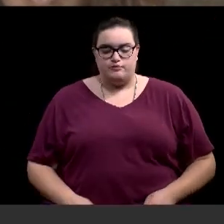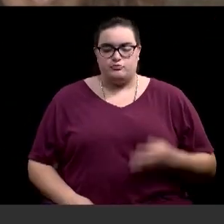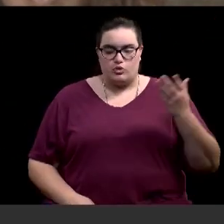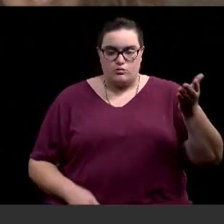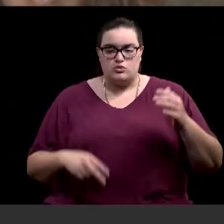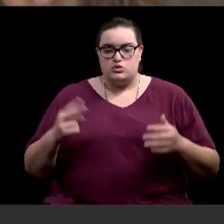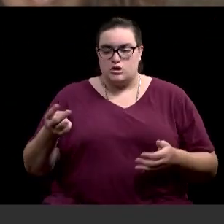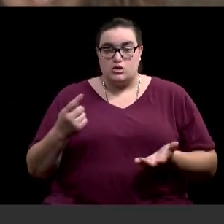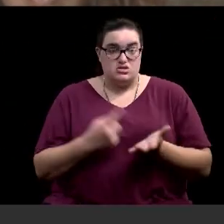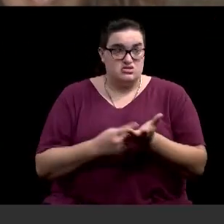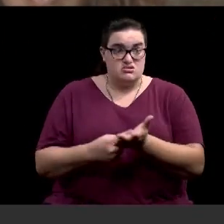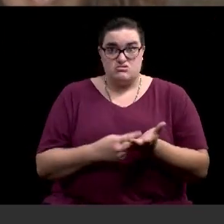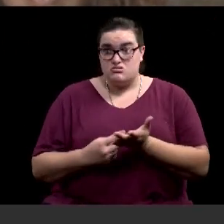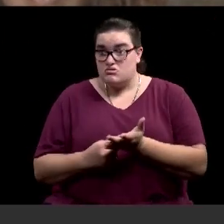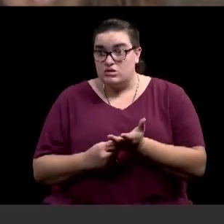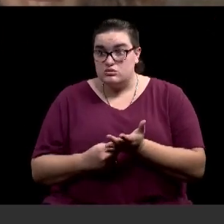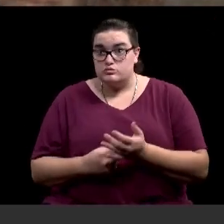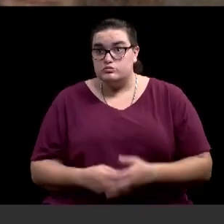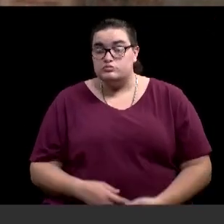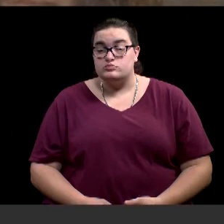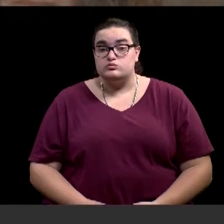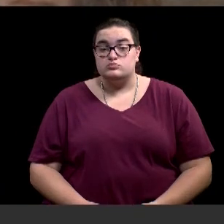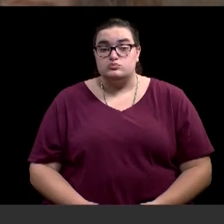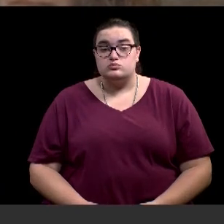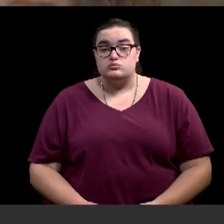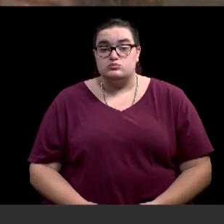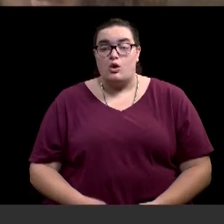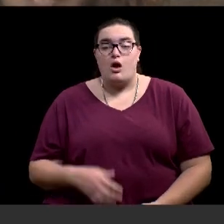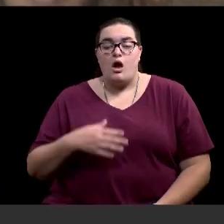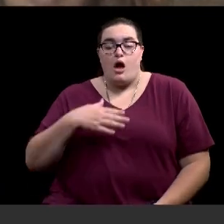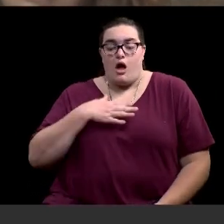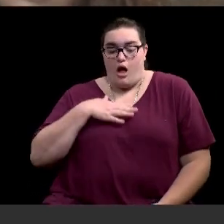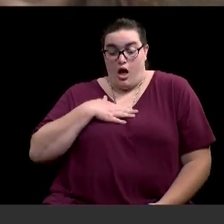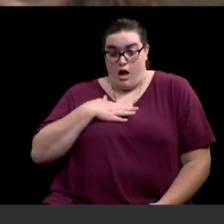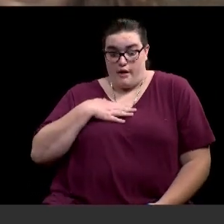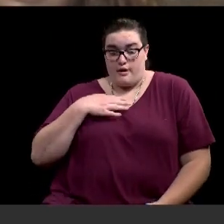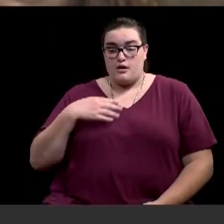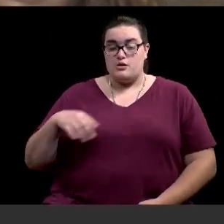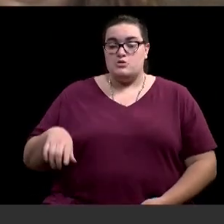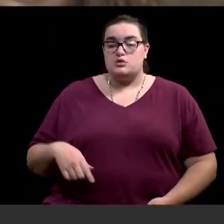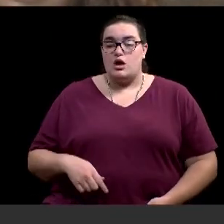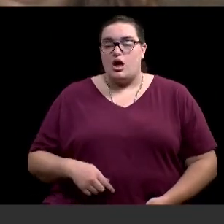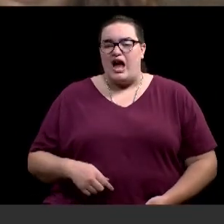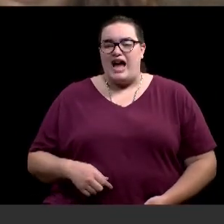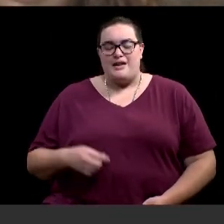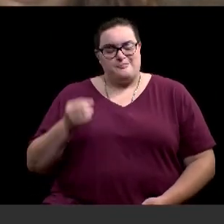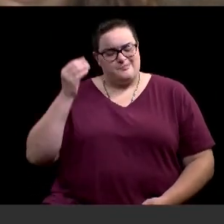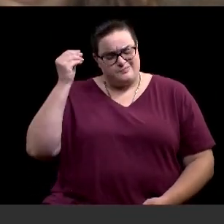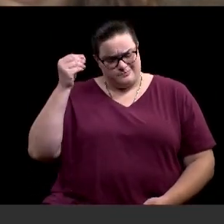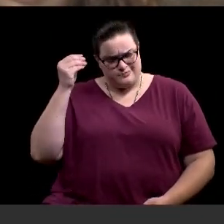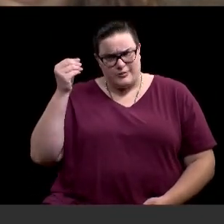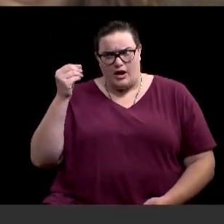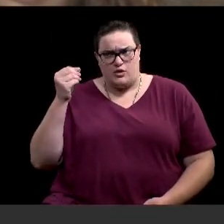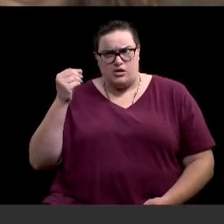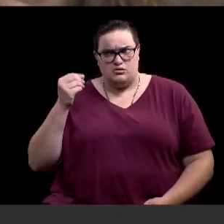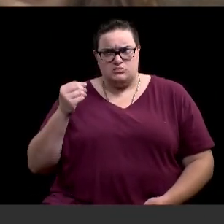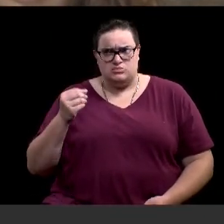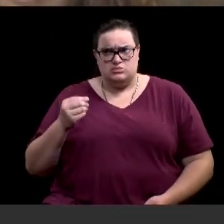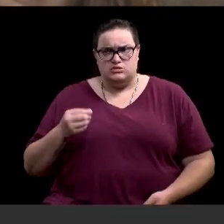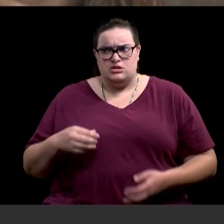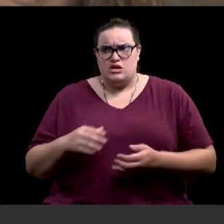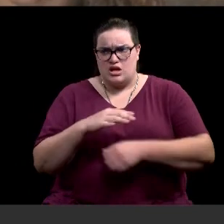I'll just say that the, I believe the county is going to be considering a similar resolution at 3 o'clock this afternoon,